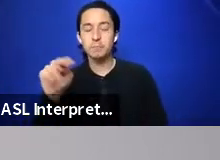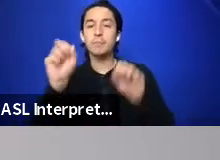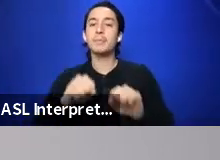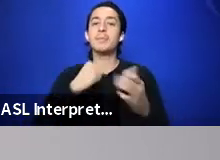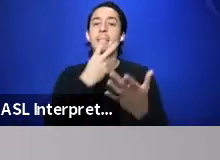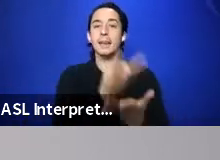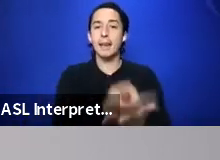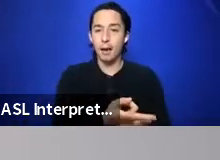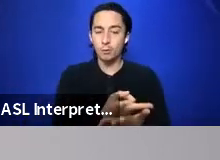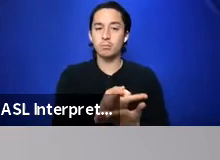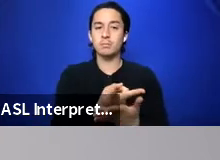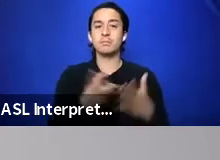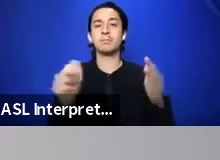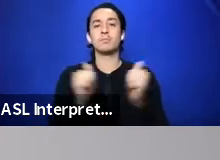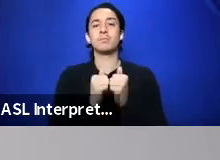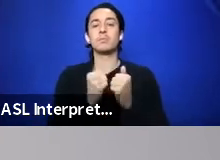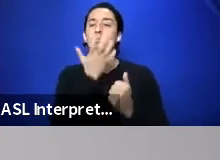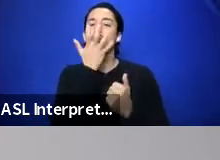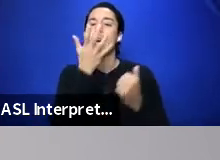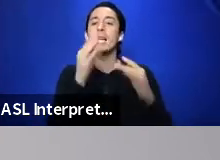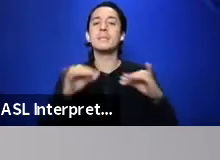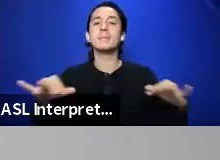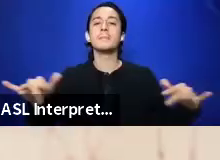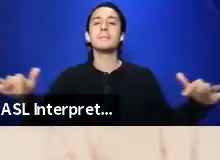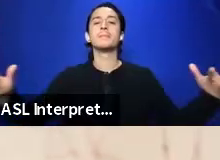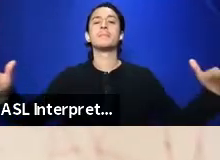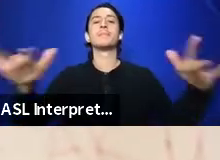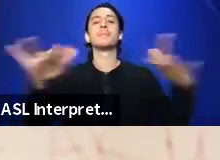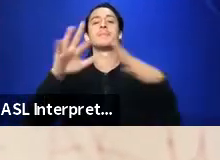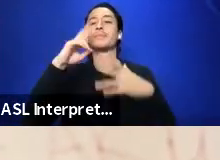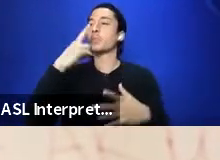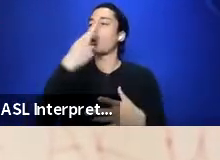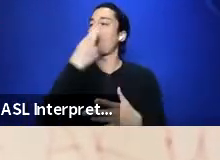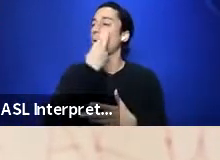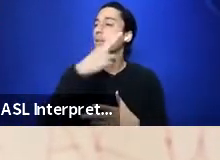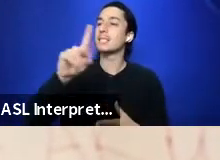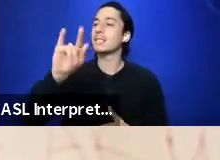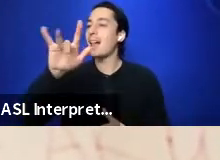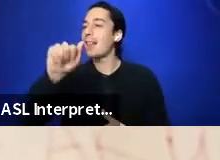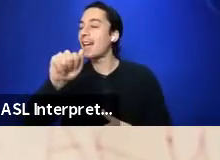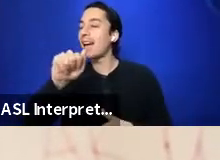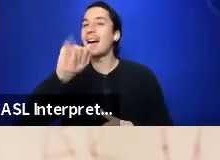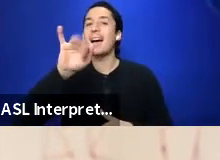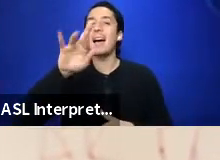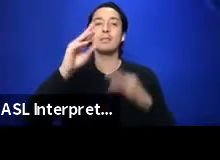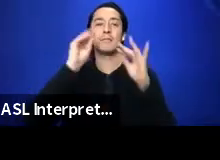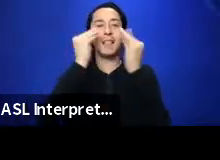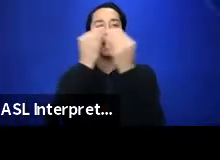amongst the grasses and roses and dahlias and irises and lilies. Now.